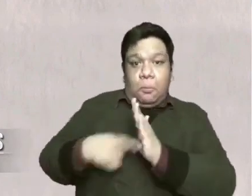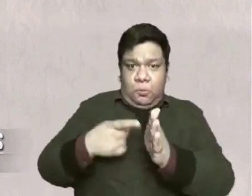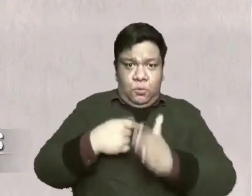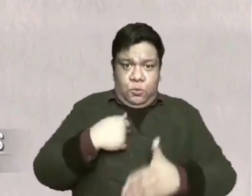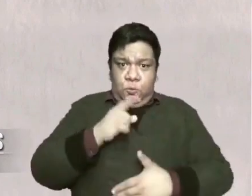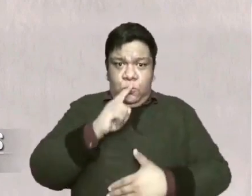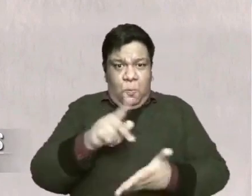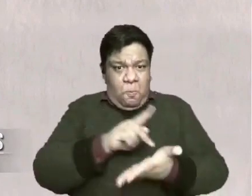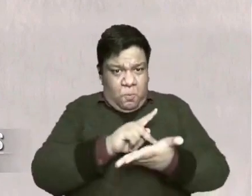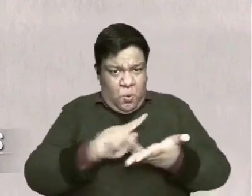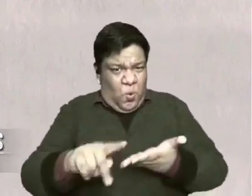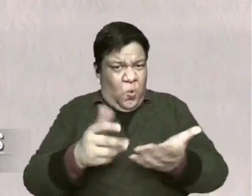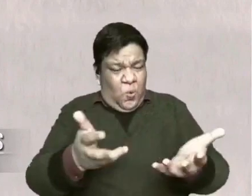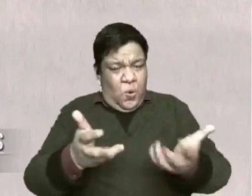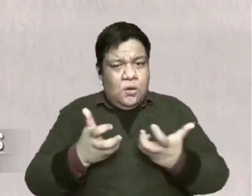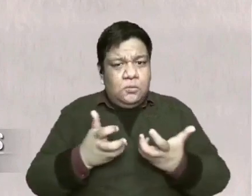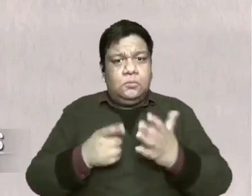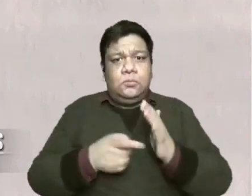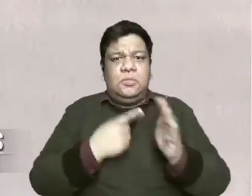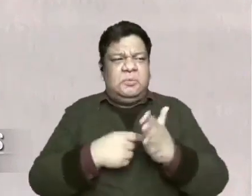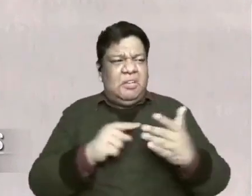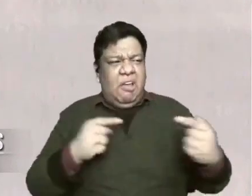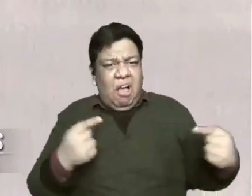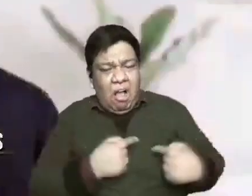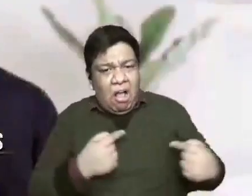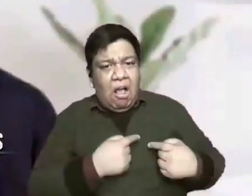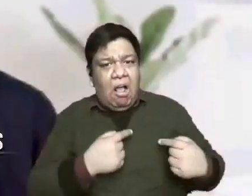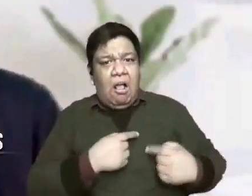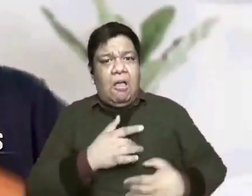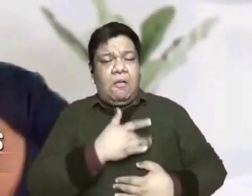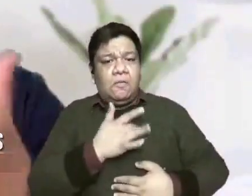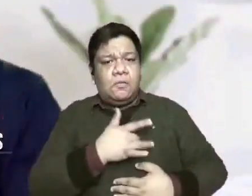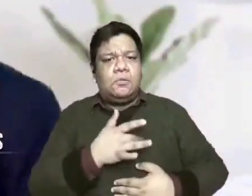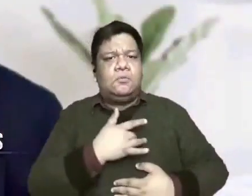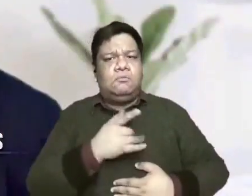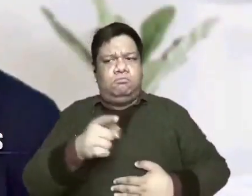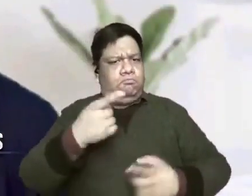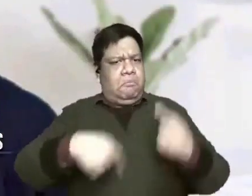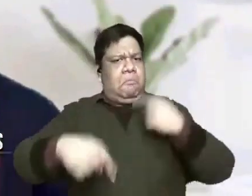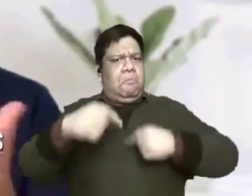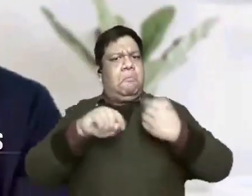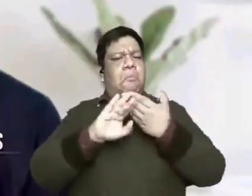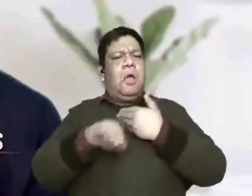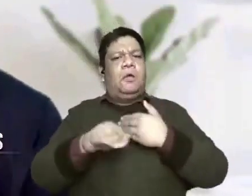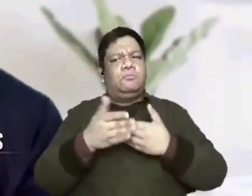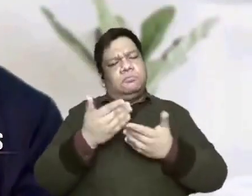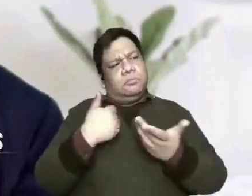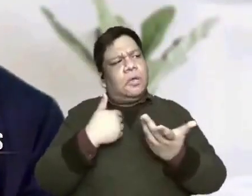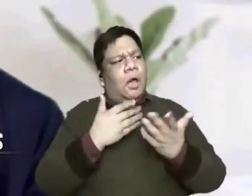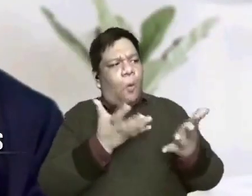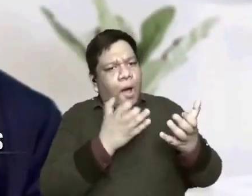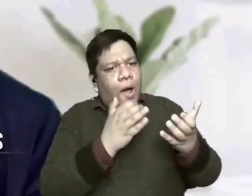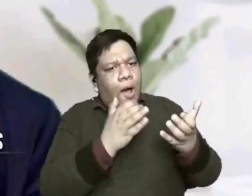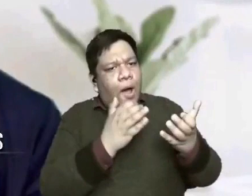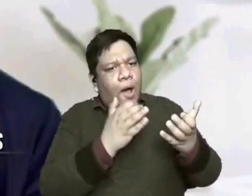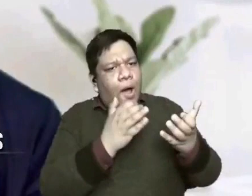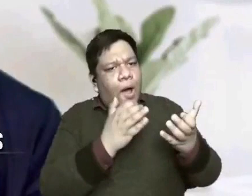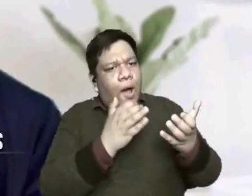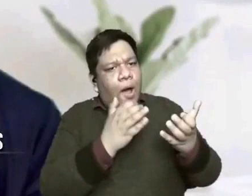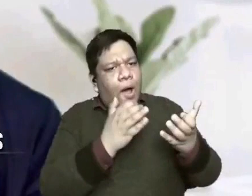pure ang intention mo sometimes when we hurt other feelings then you go back to them and ask for forgiveness